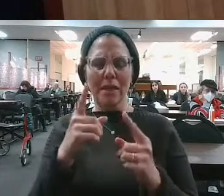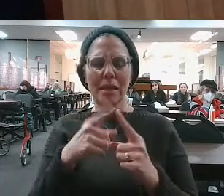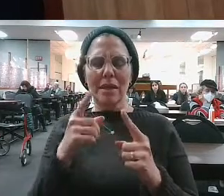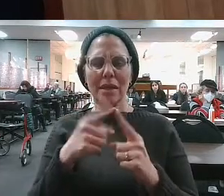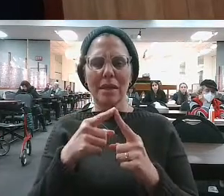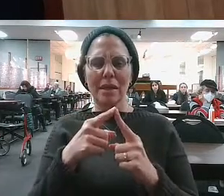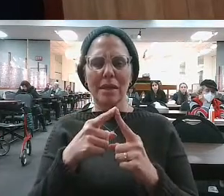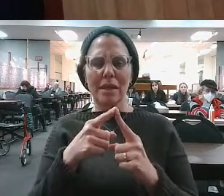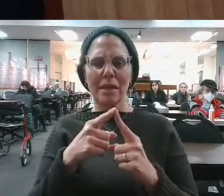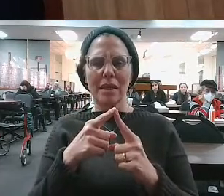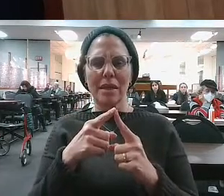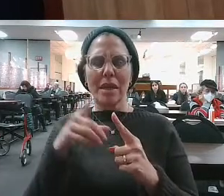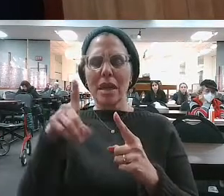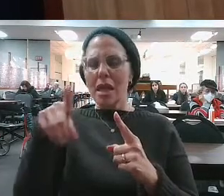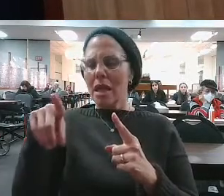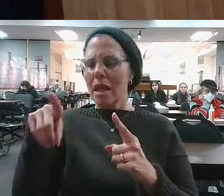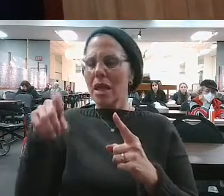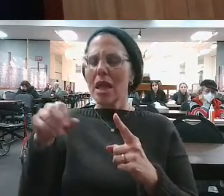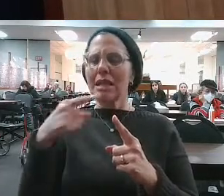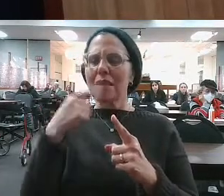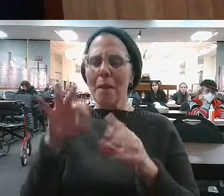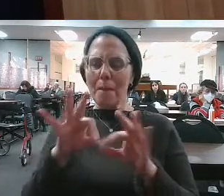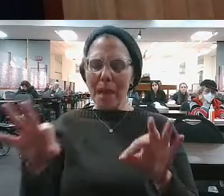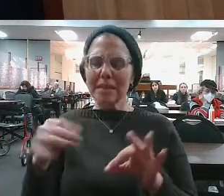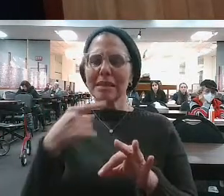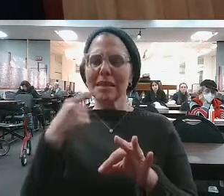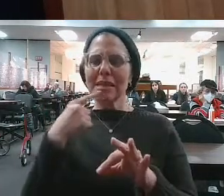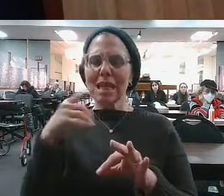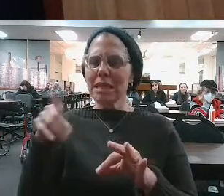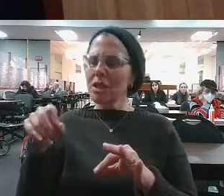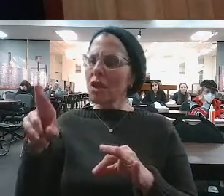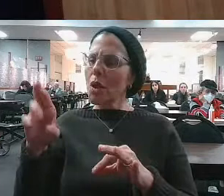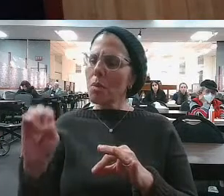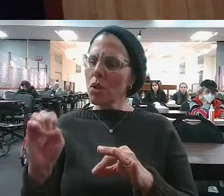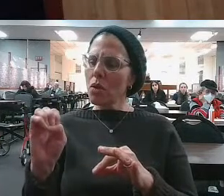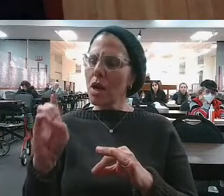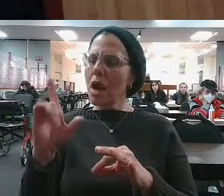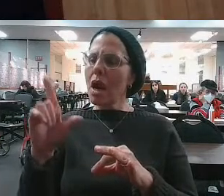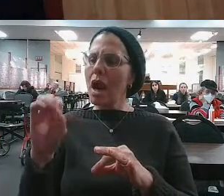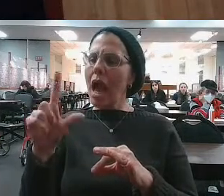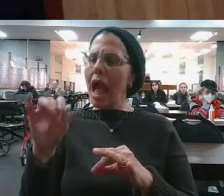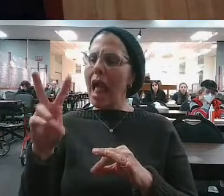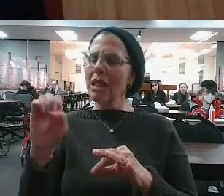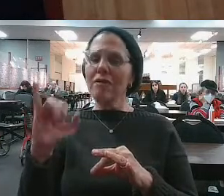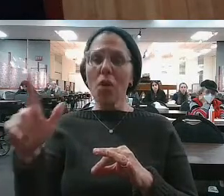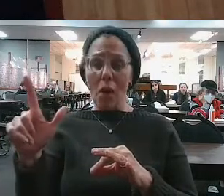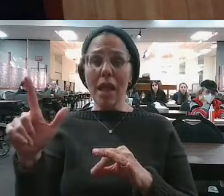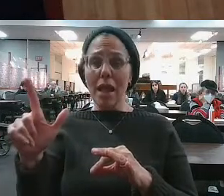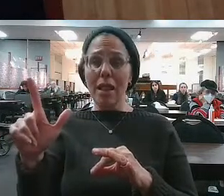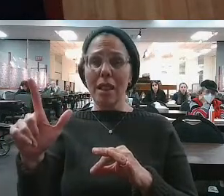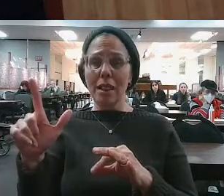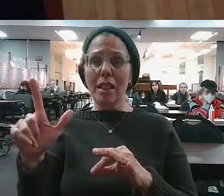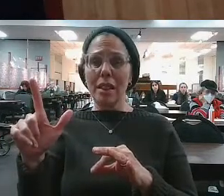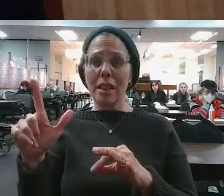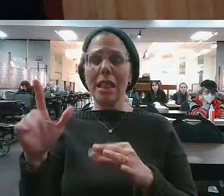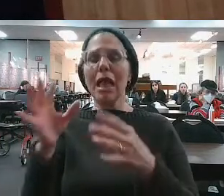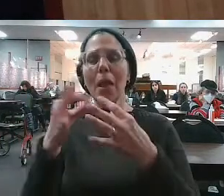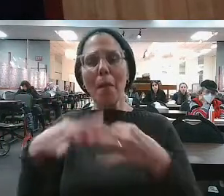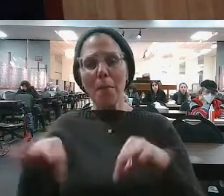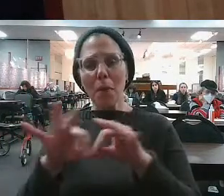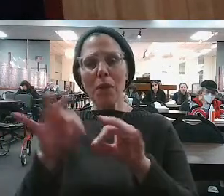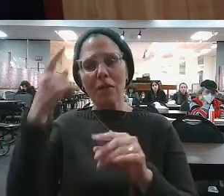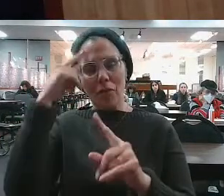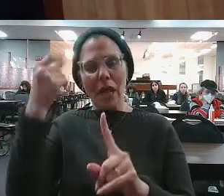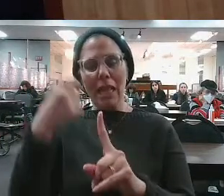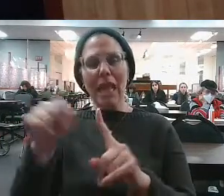zayis zach, kasis lama'or lahalos nertamid. That the only way to get